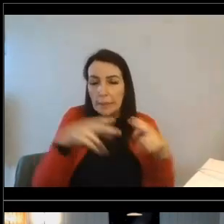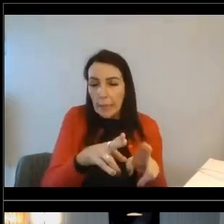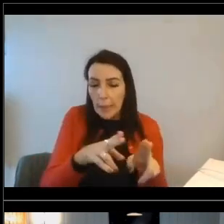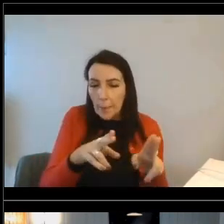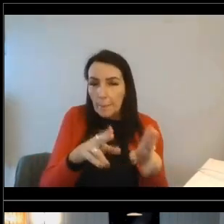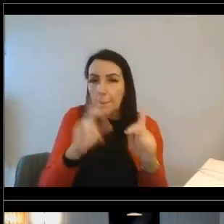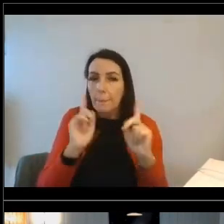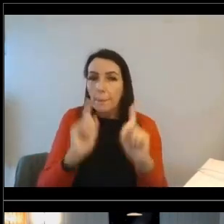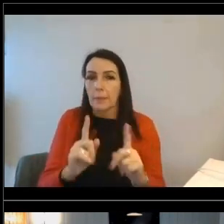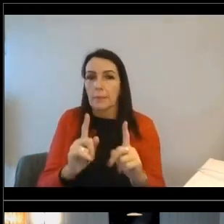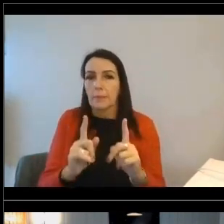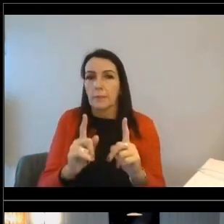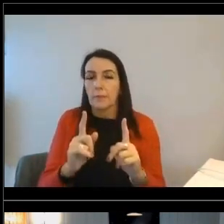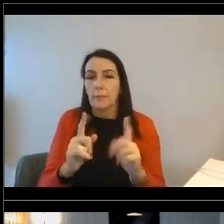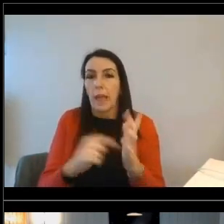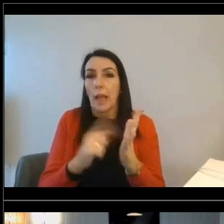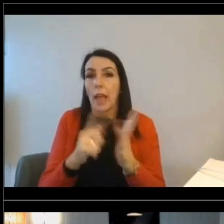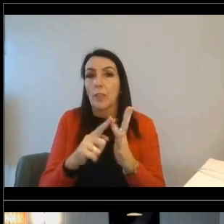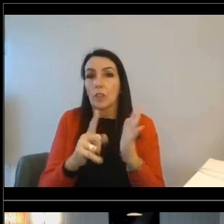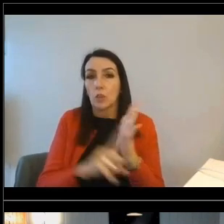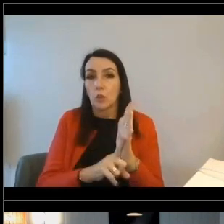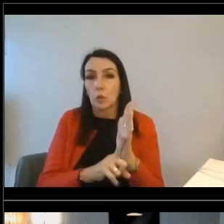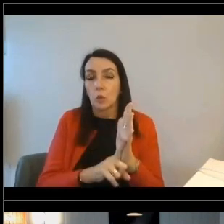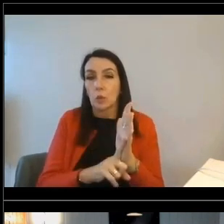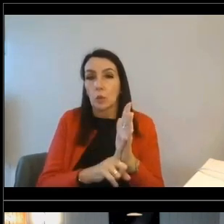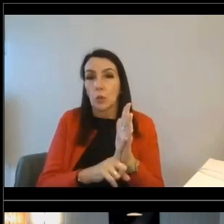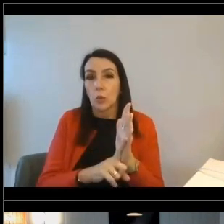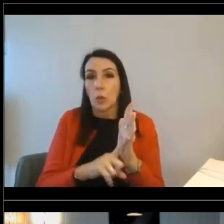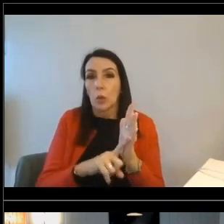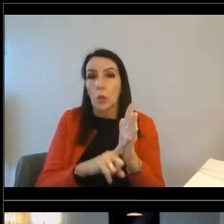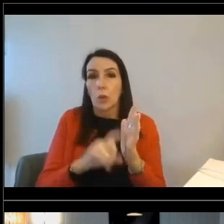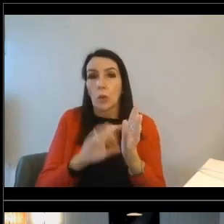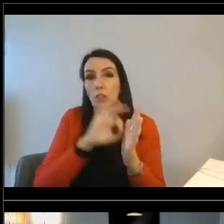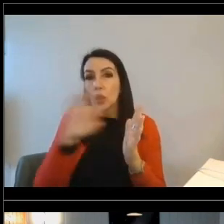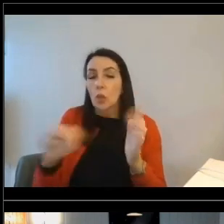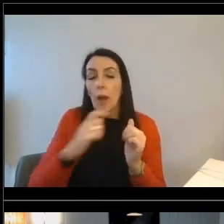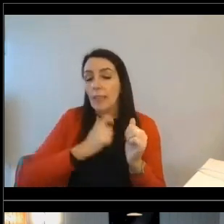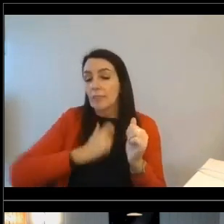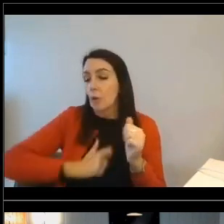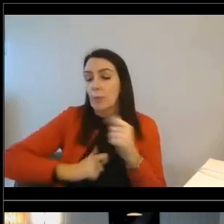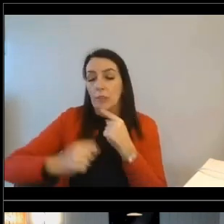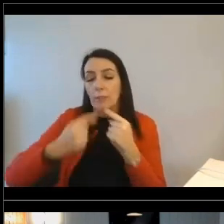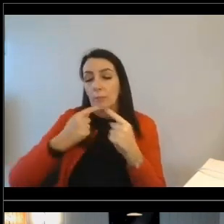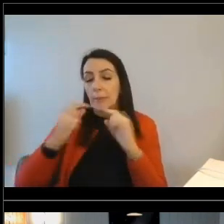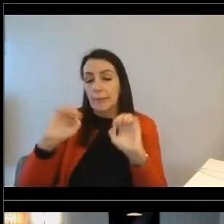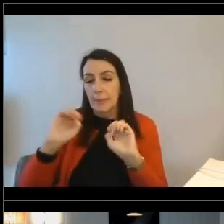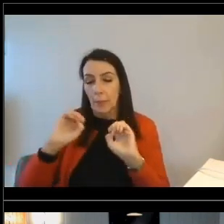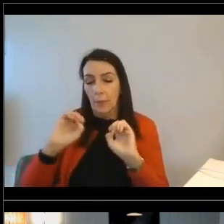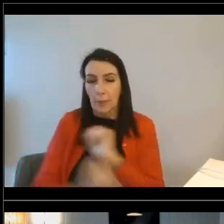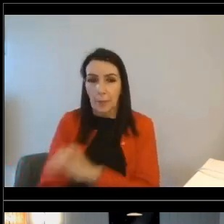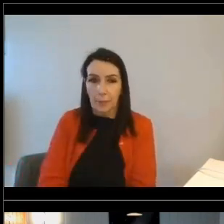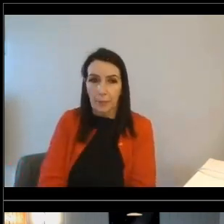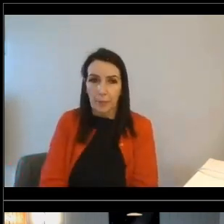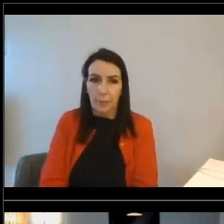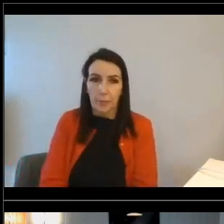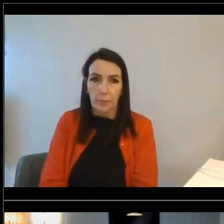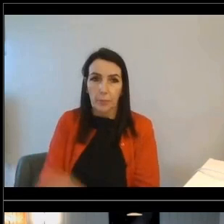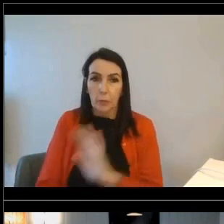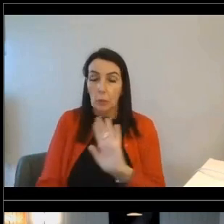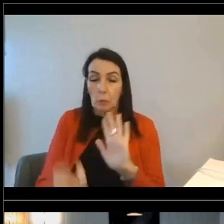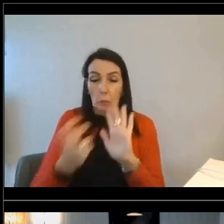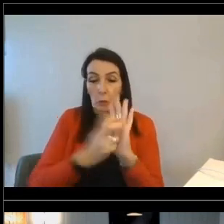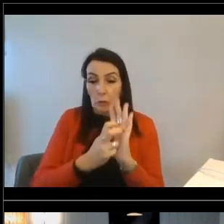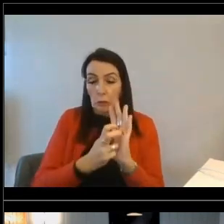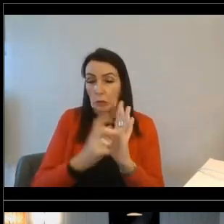But either way, the tool doesn't actually ask for any personal data from any customers at this stage. There's no registration enforced or